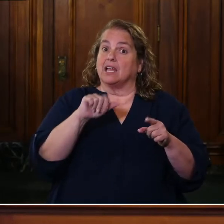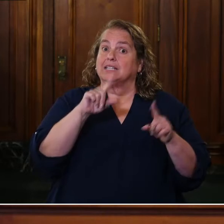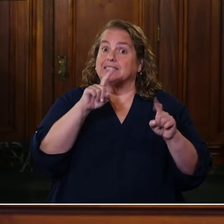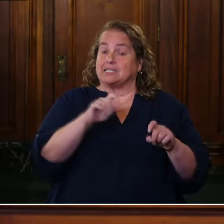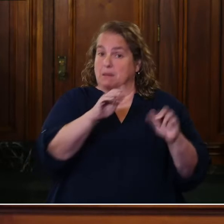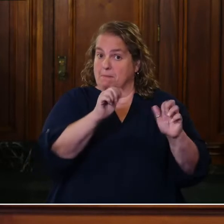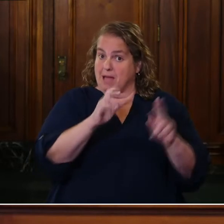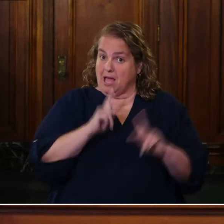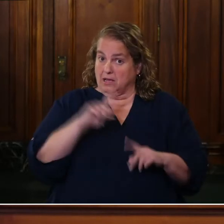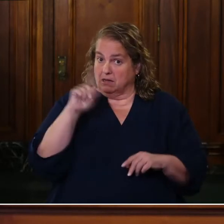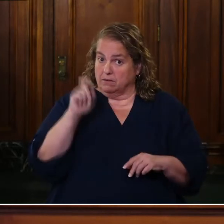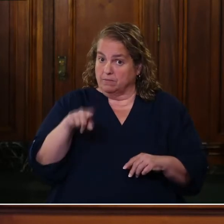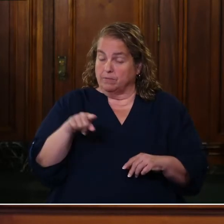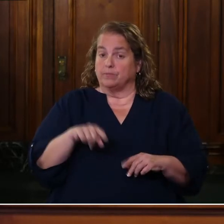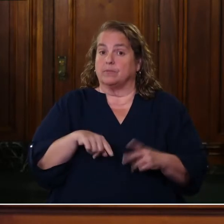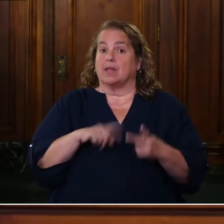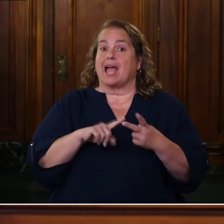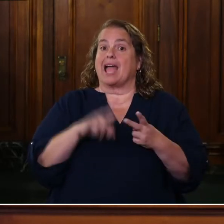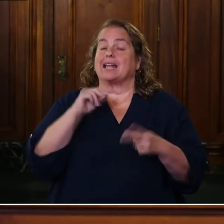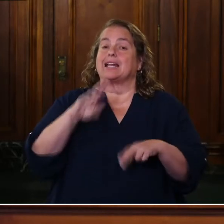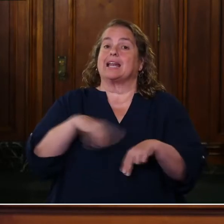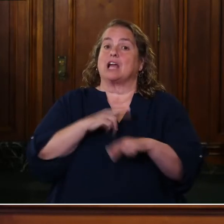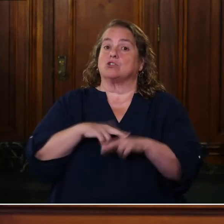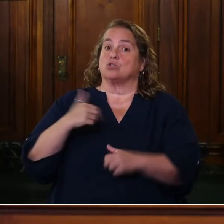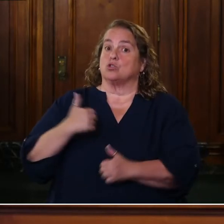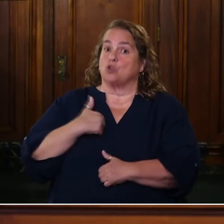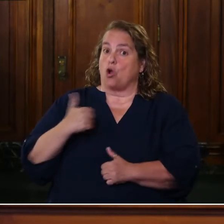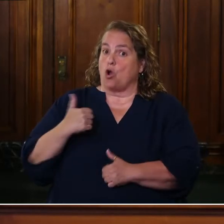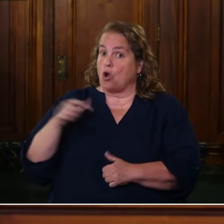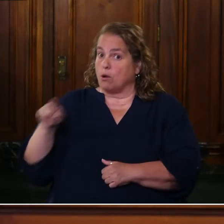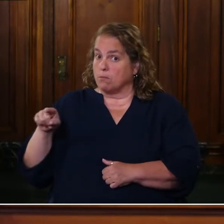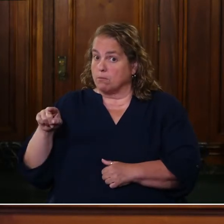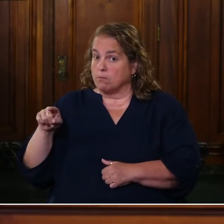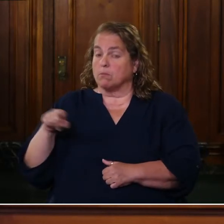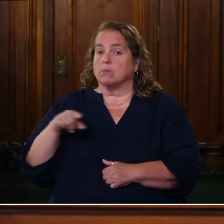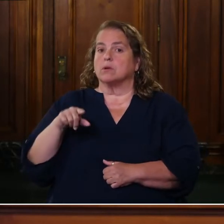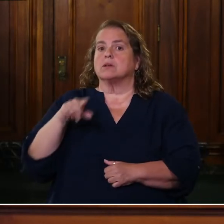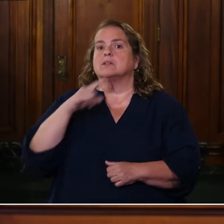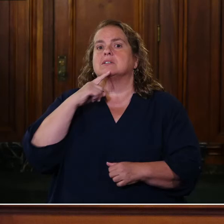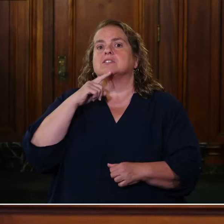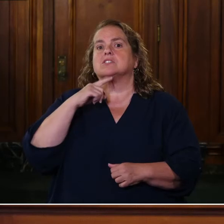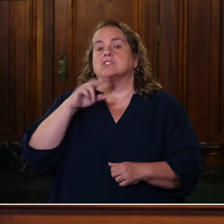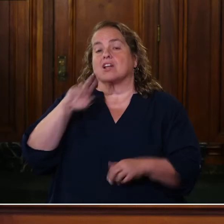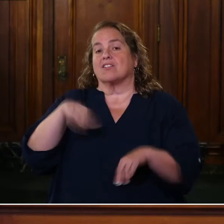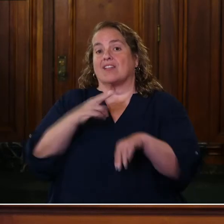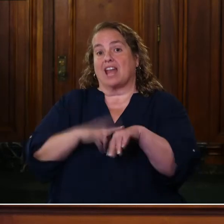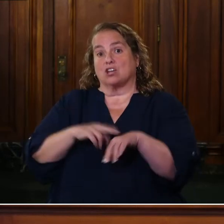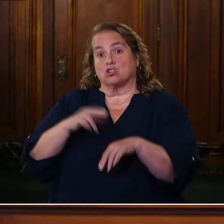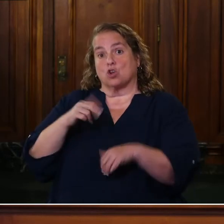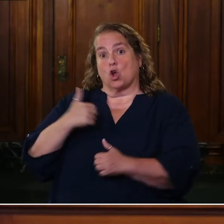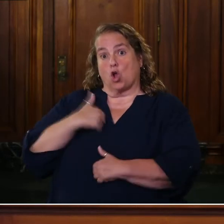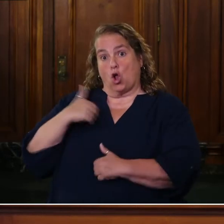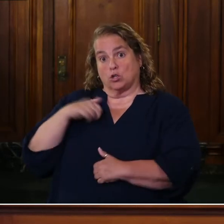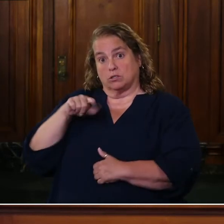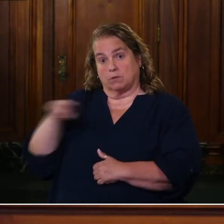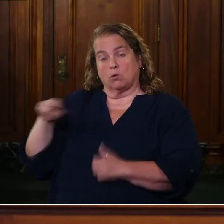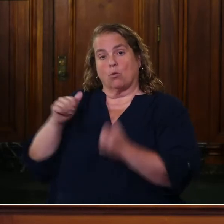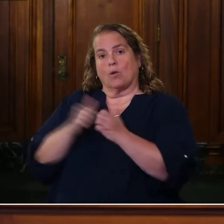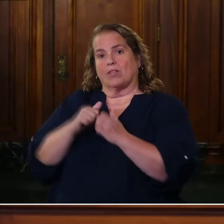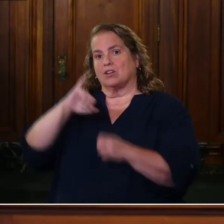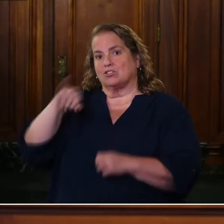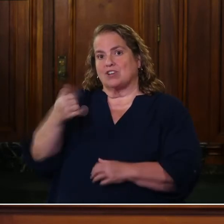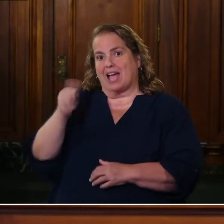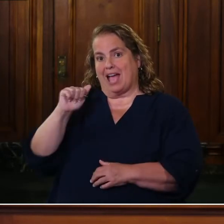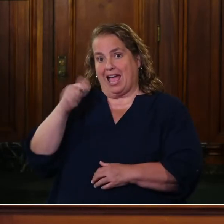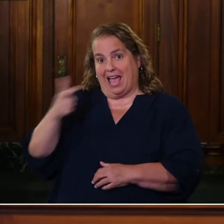the question on naming the National Guardsman is with the, the Jag, uh, the Judge Advocate General, um, because there are some,